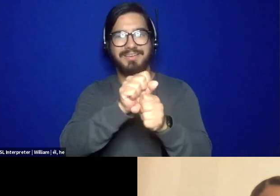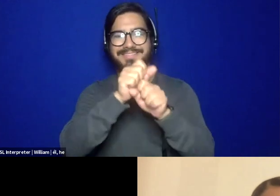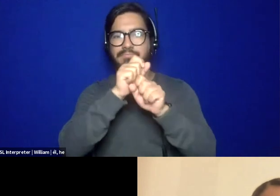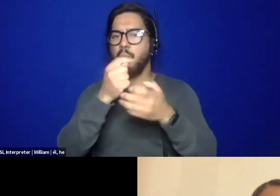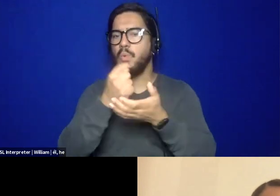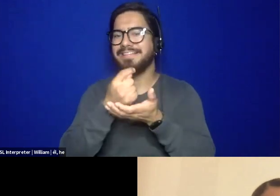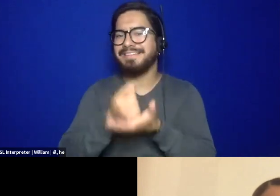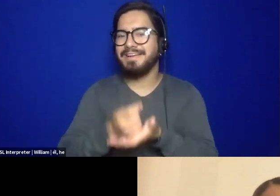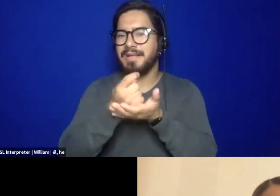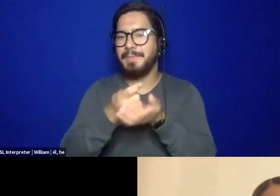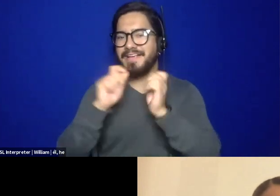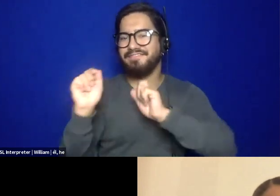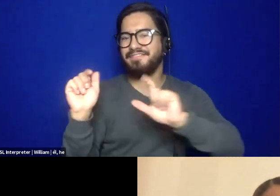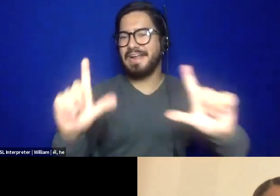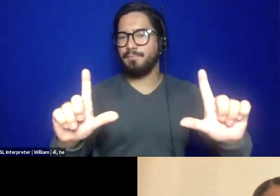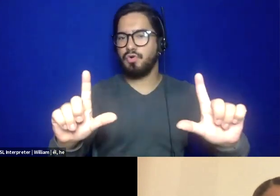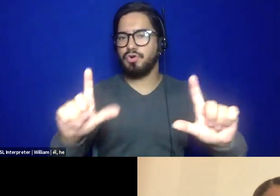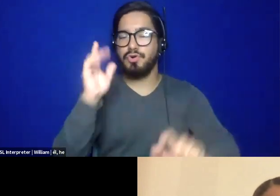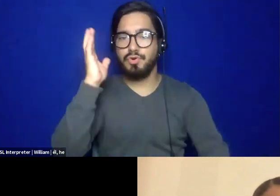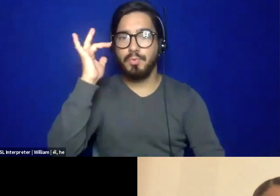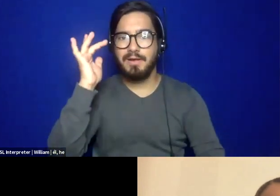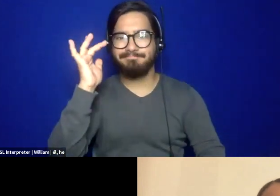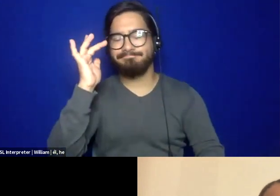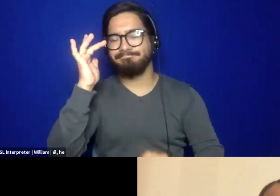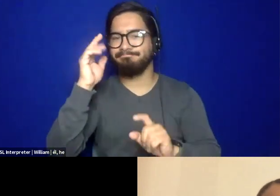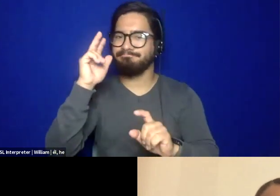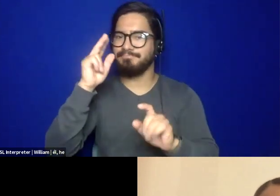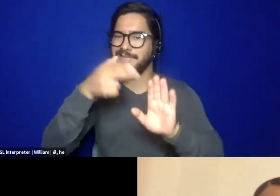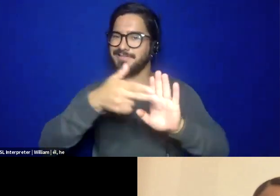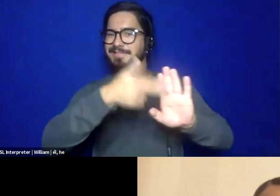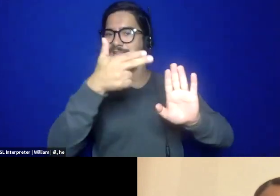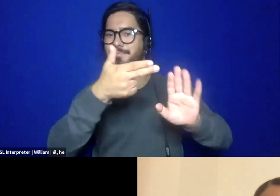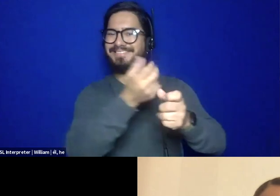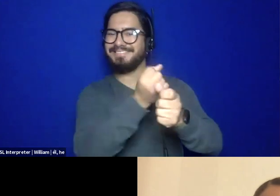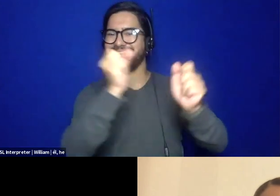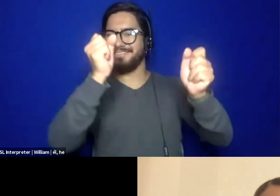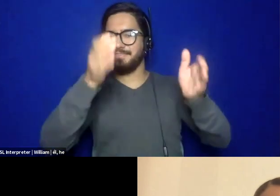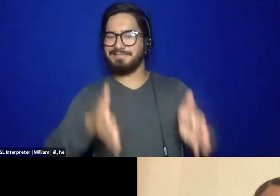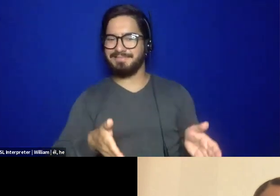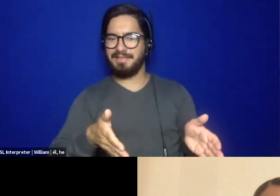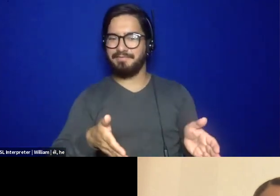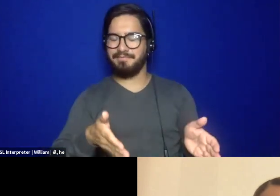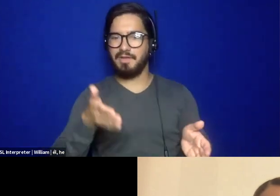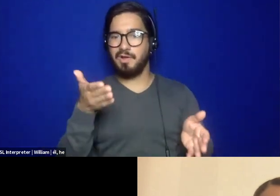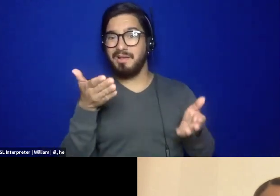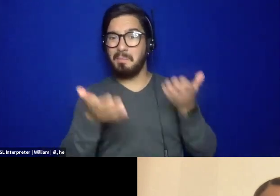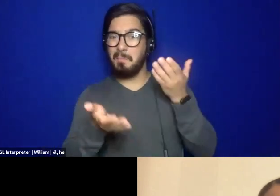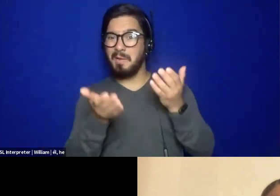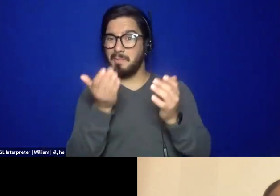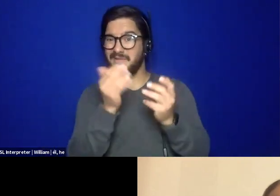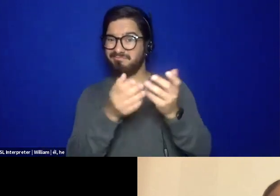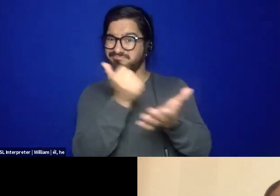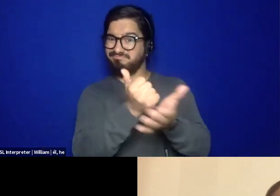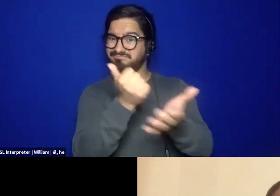because it sets you up to be a savior. And it also sets you up to just really be complicit with structural violence and